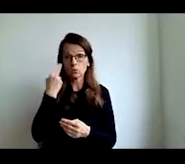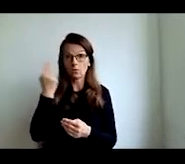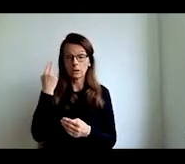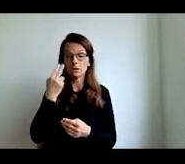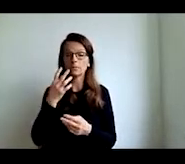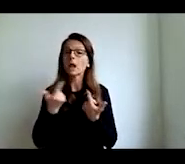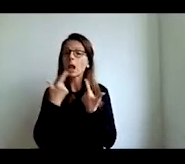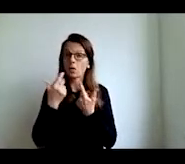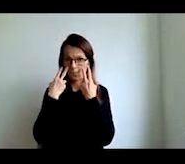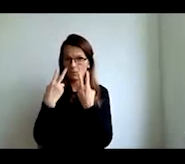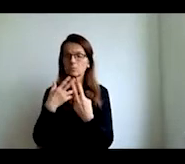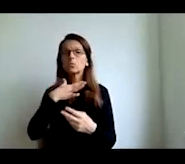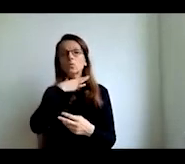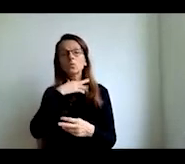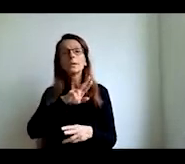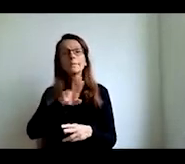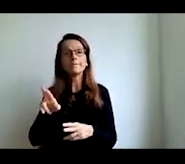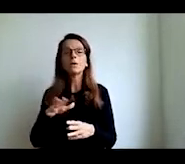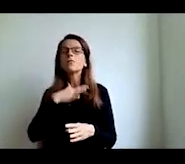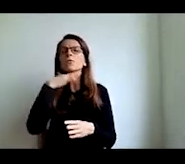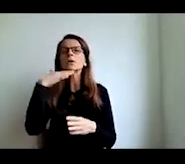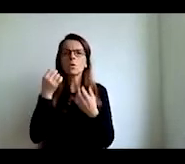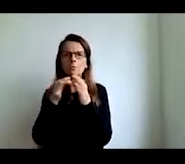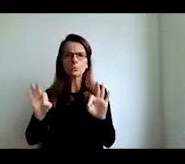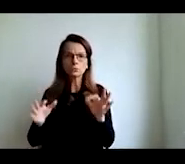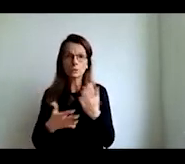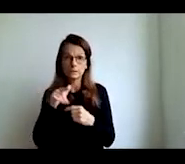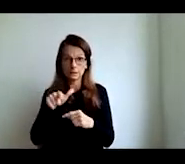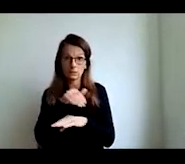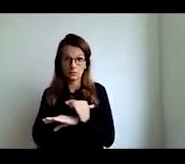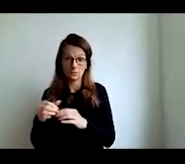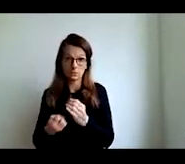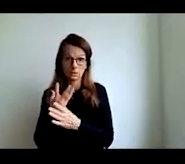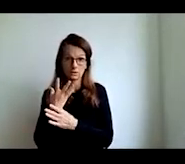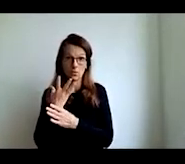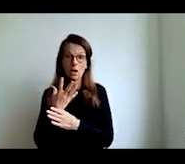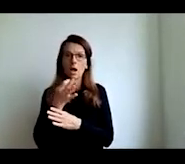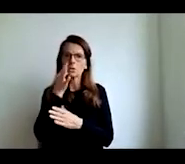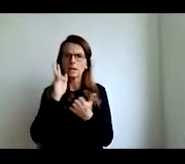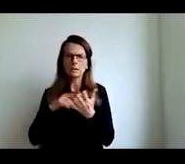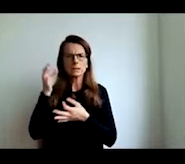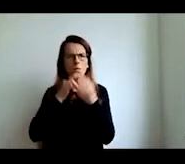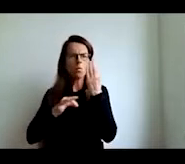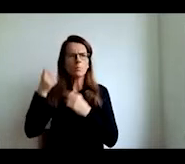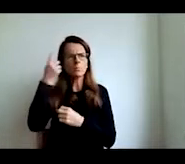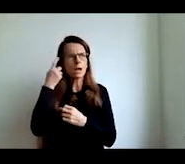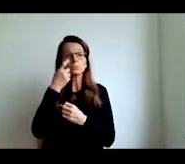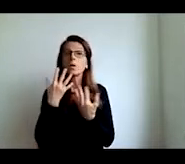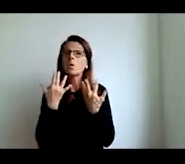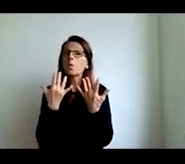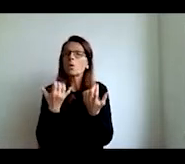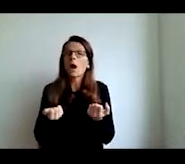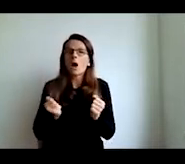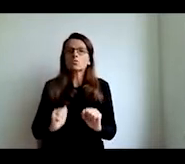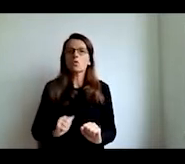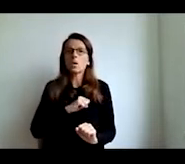lot of a space to do that now and you actually ask yourself you know how much discretion do schools have you know to make